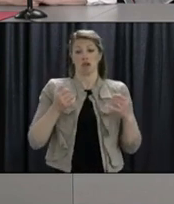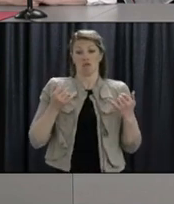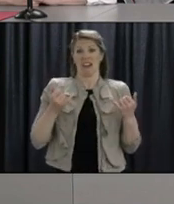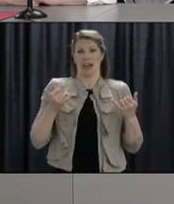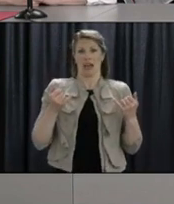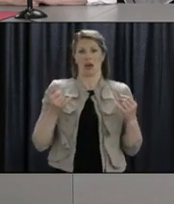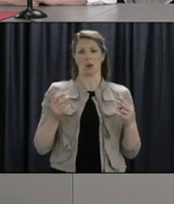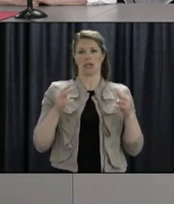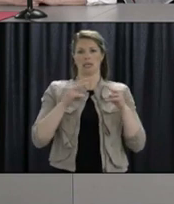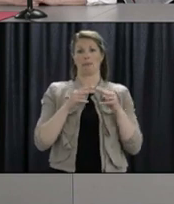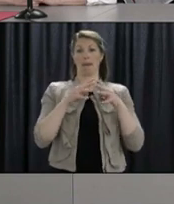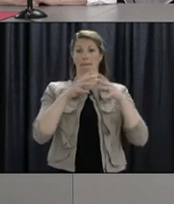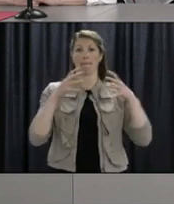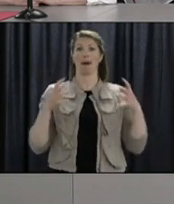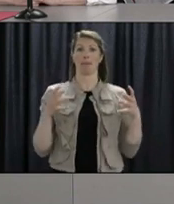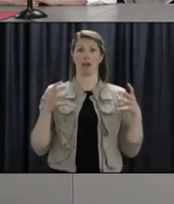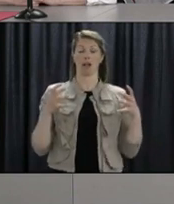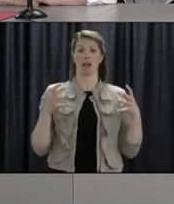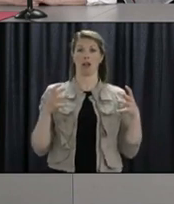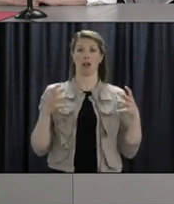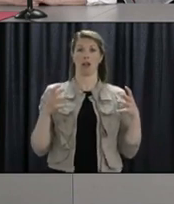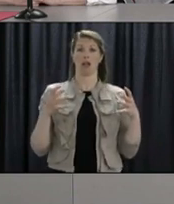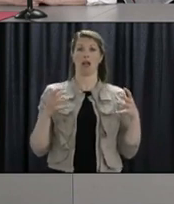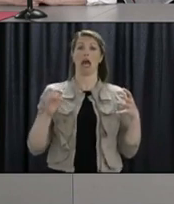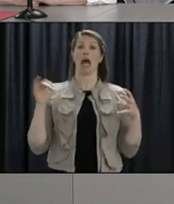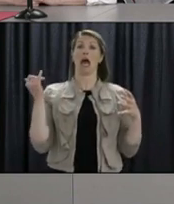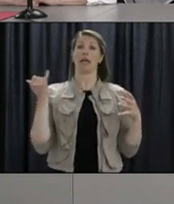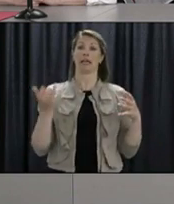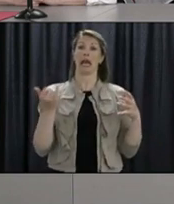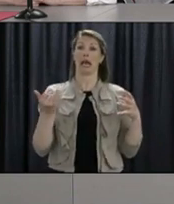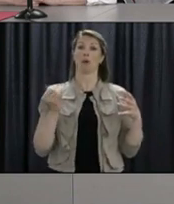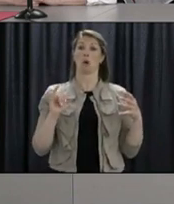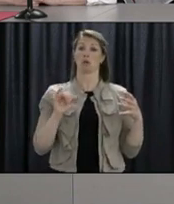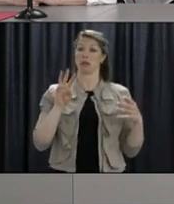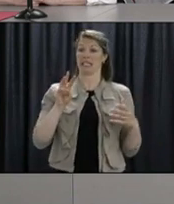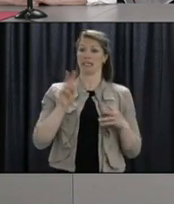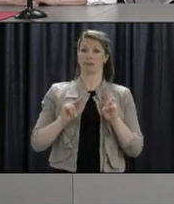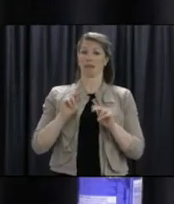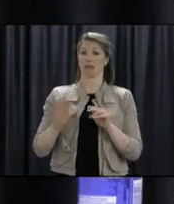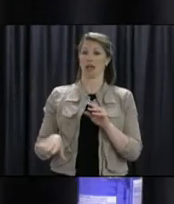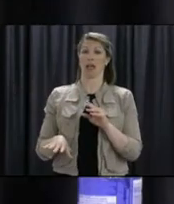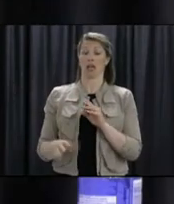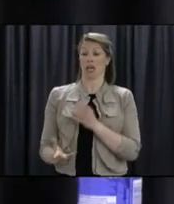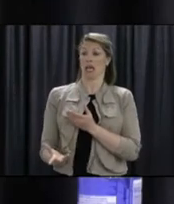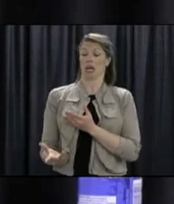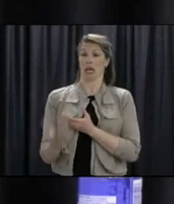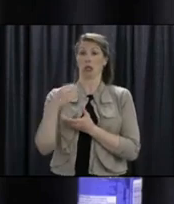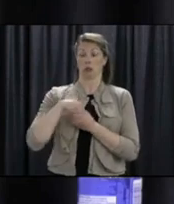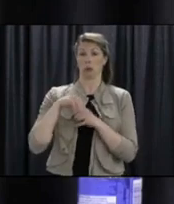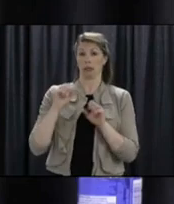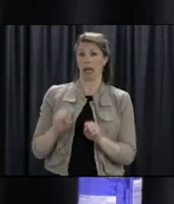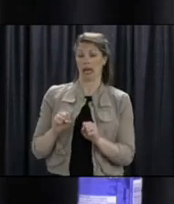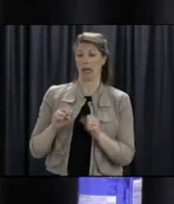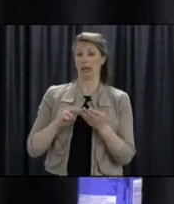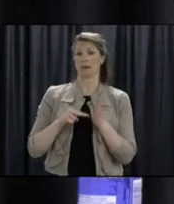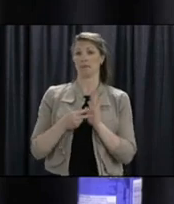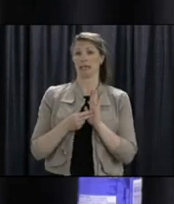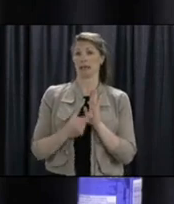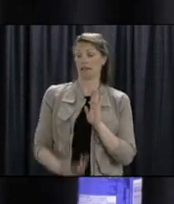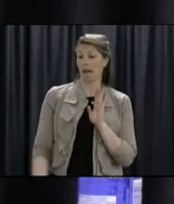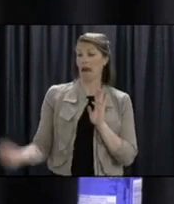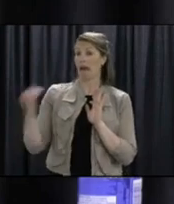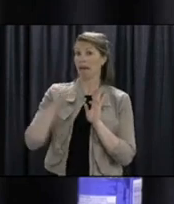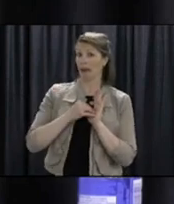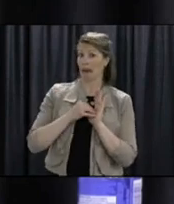where we're going to be able to expand more this measure? Well, it's been 29